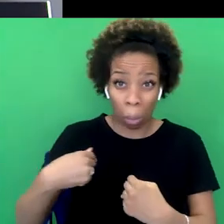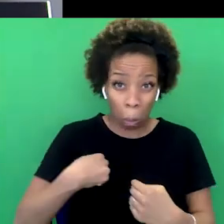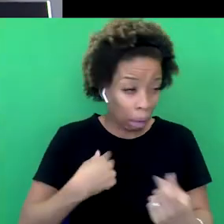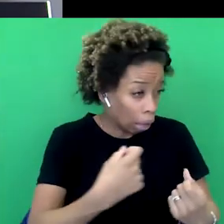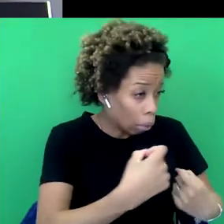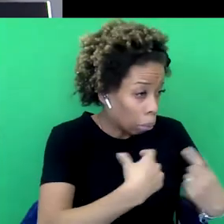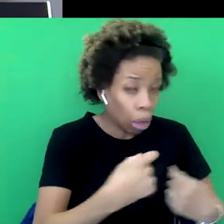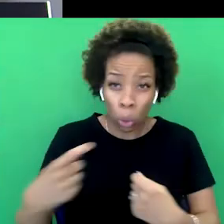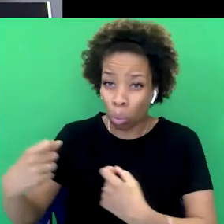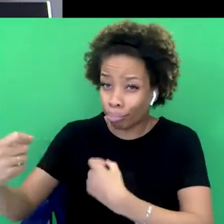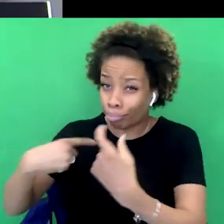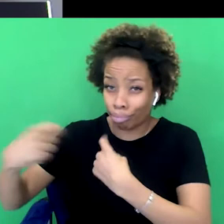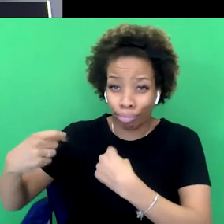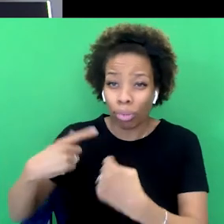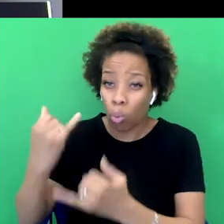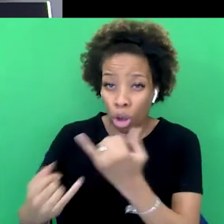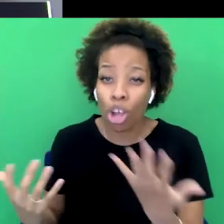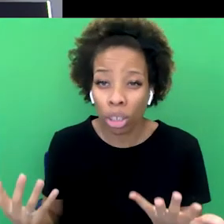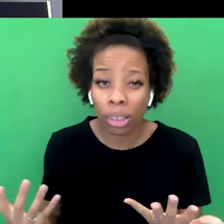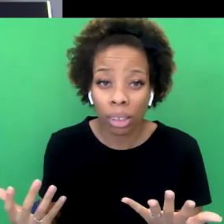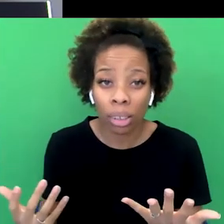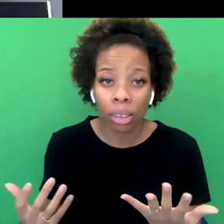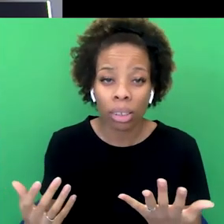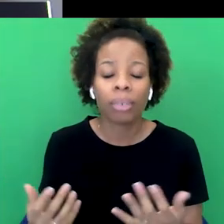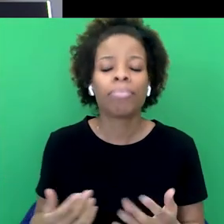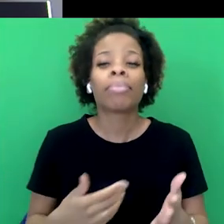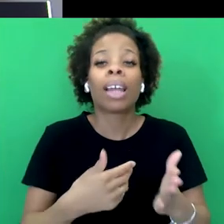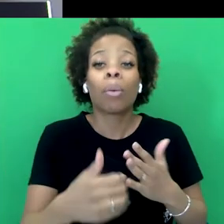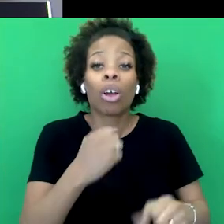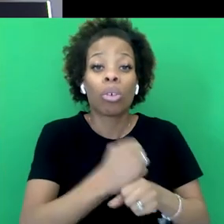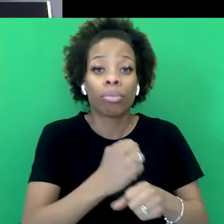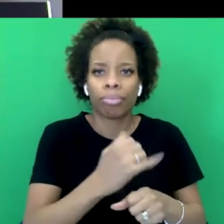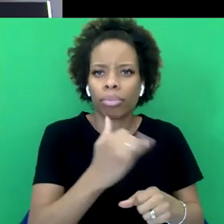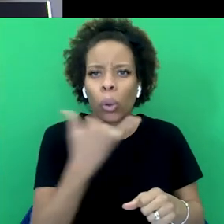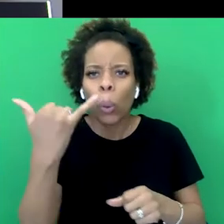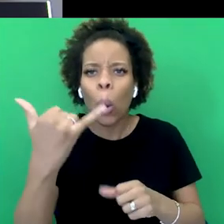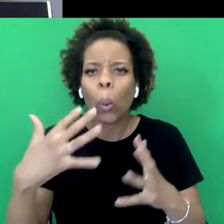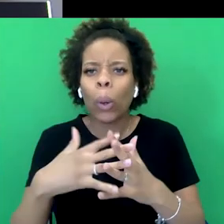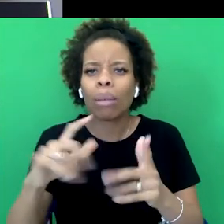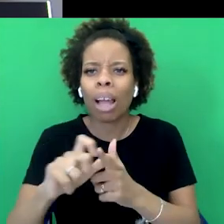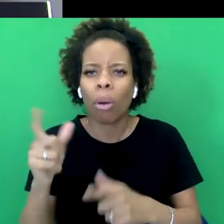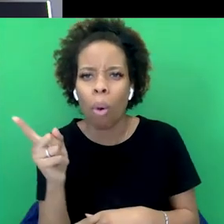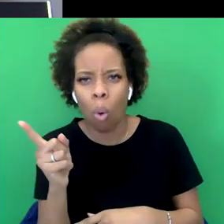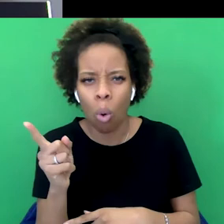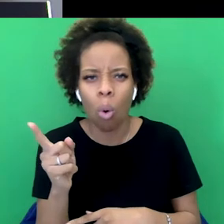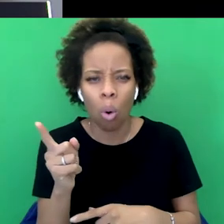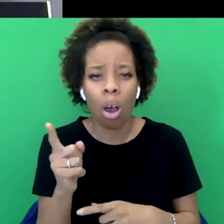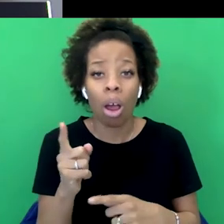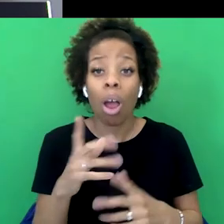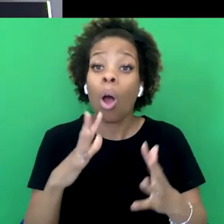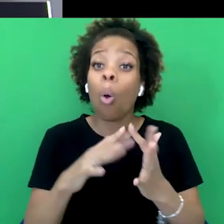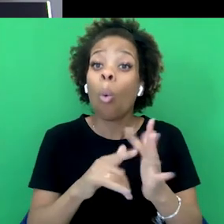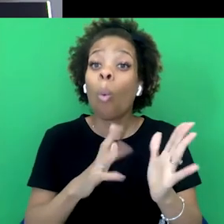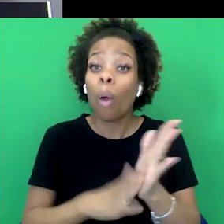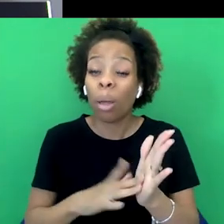right, when you do TV. But they wrote the story anyway, and they rang up William Dalrymple, and William said, you know what? I